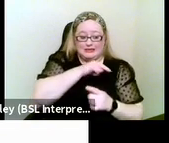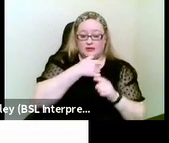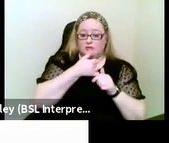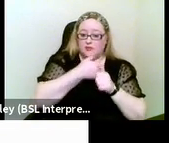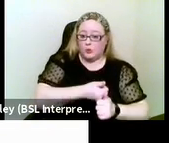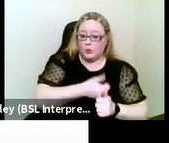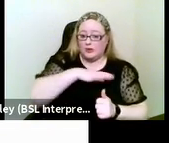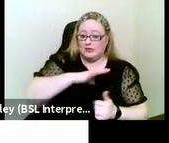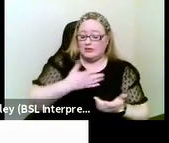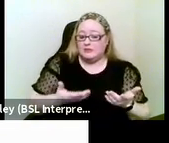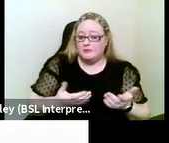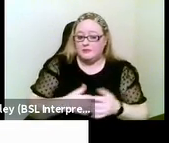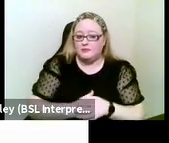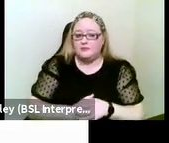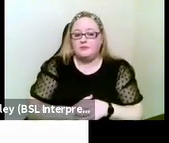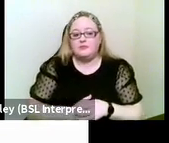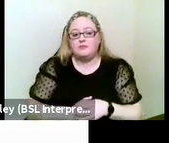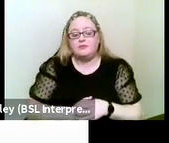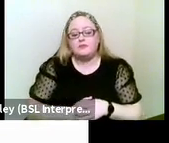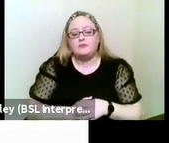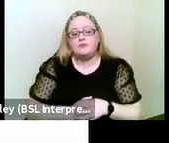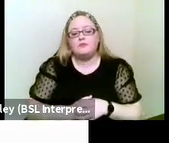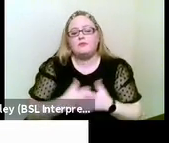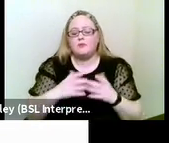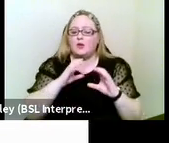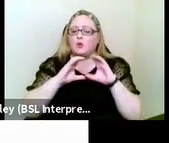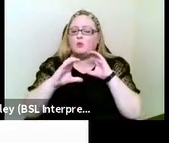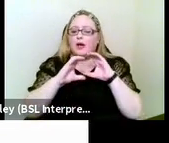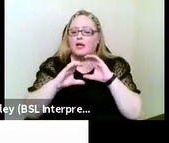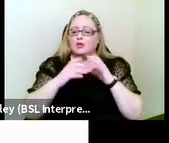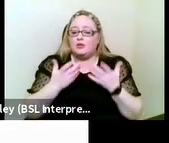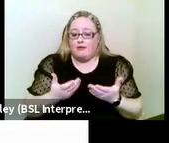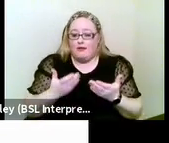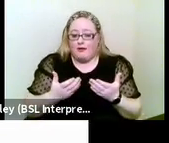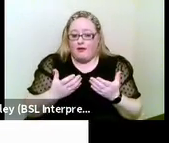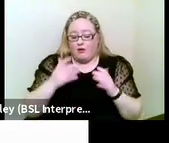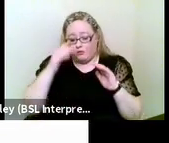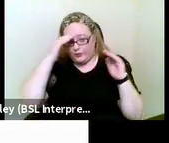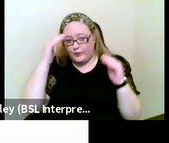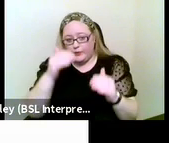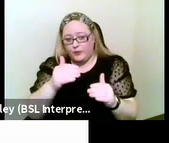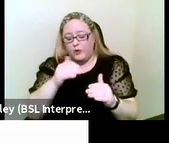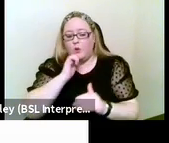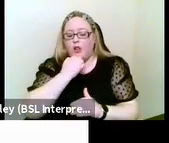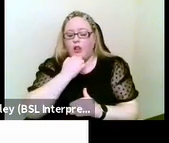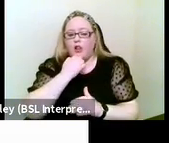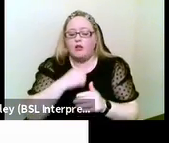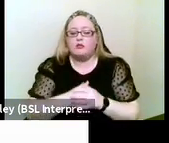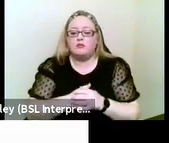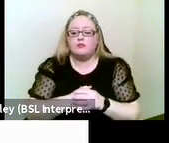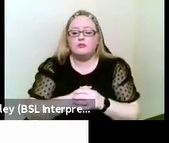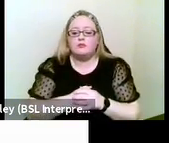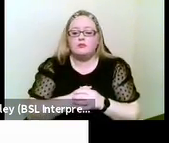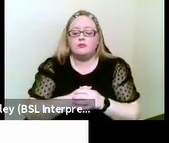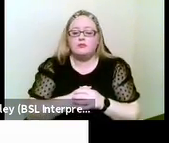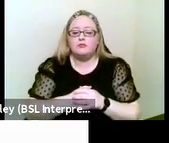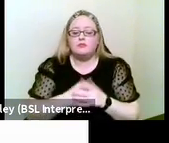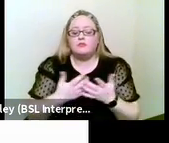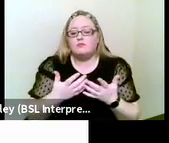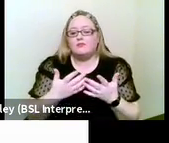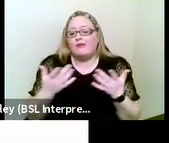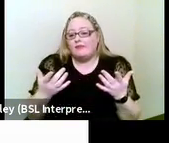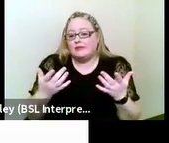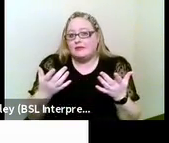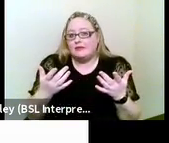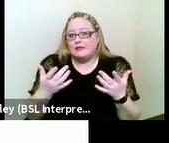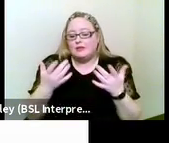please. If we focus on communication for a moment, obviously we I say obviously